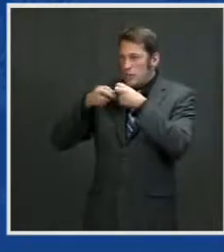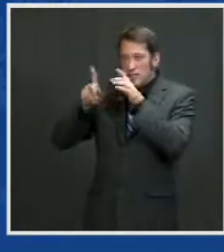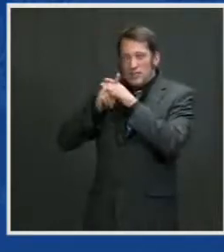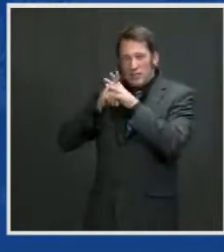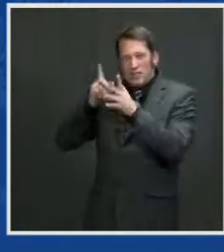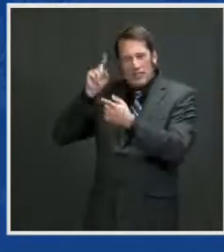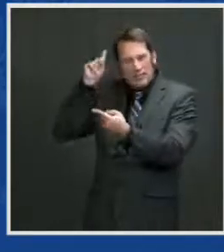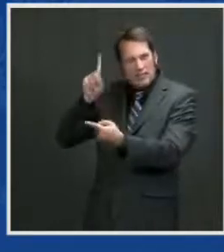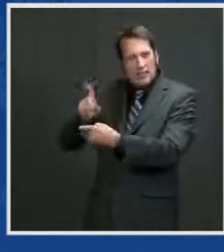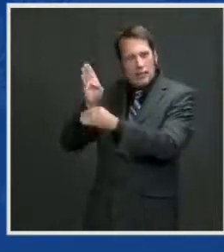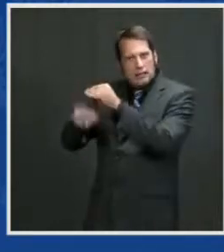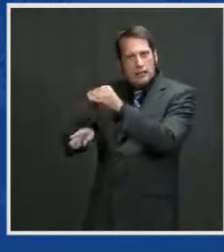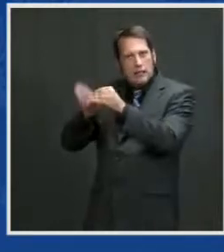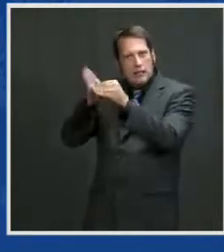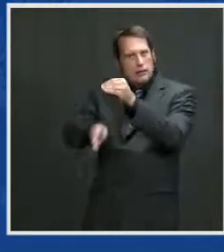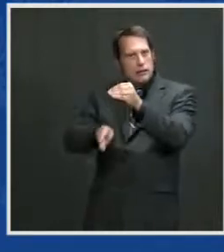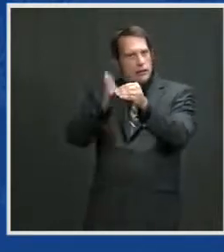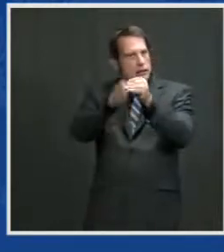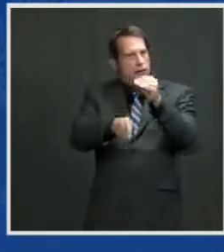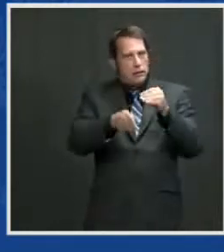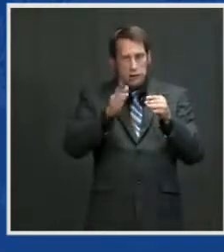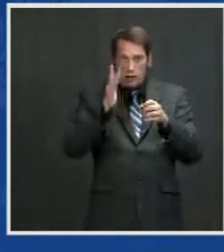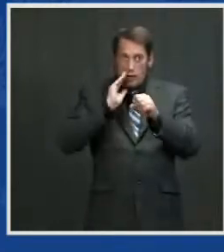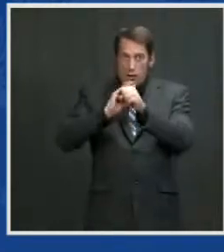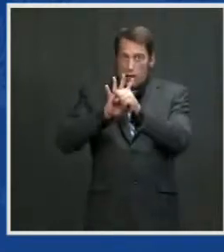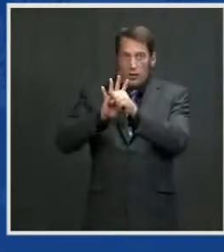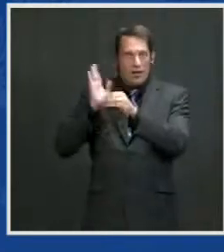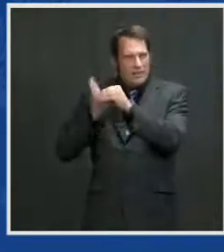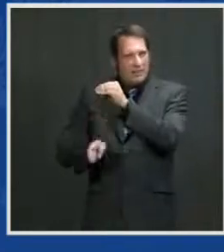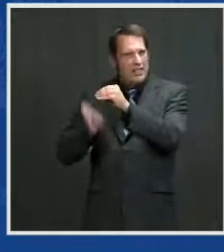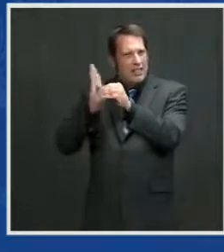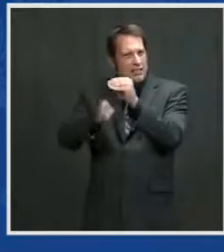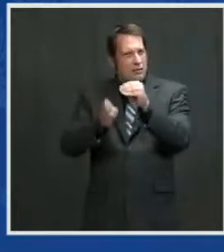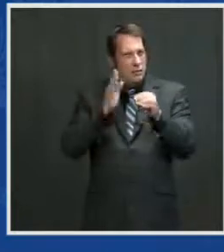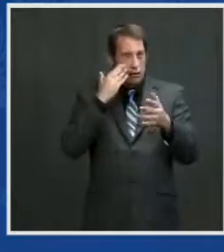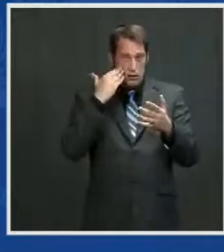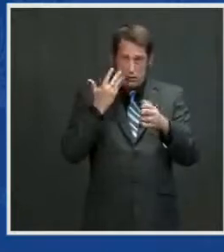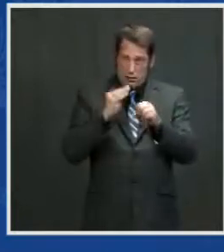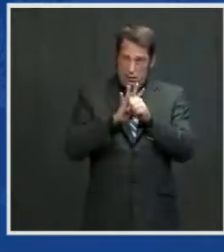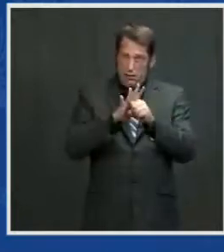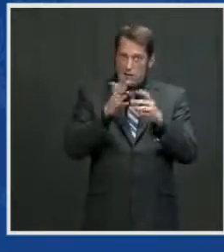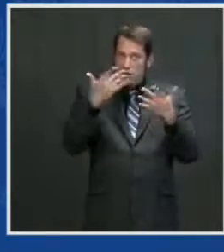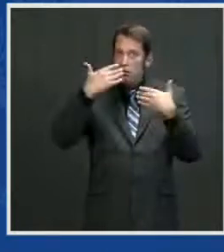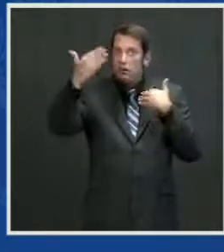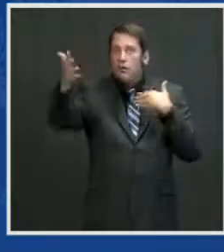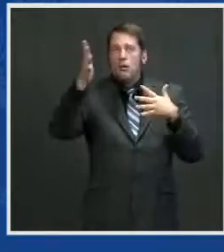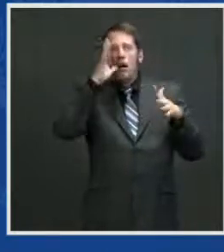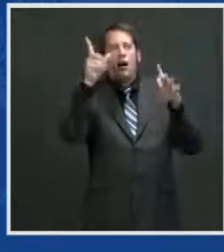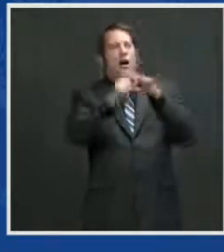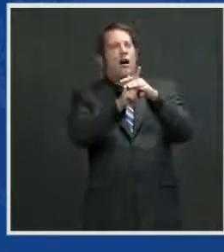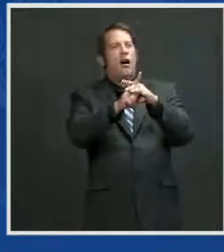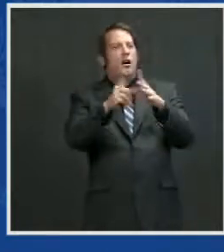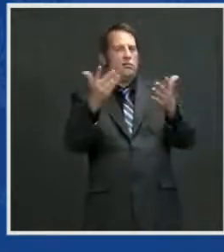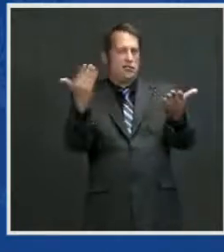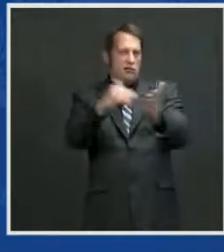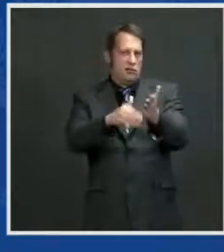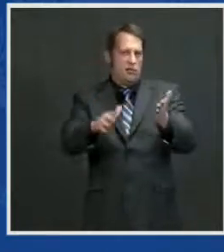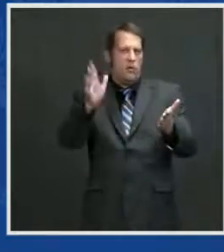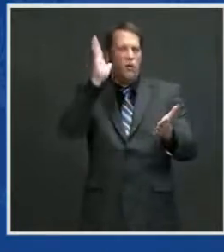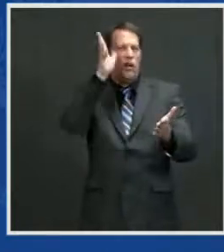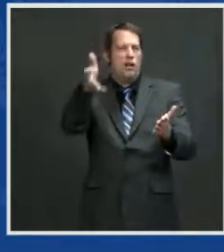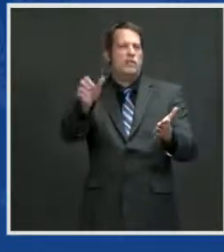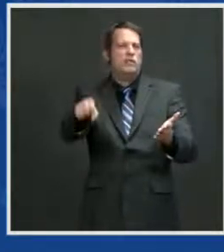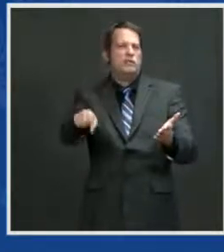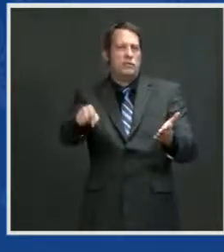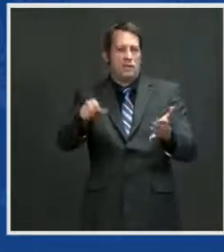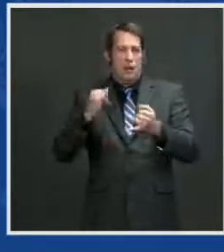the next biological threat we face, and there will be others. It requires coordinated, multilateral action. We must